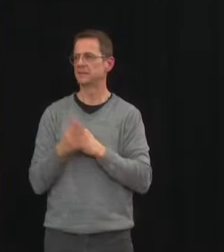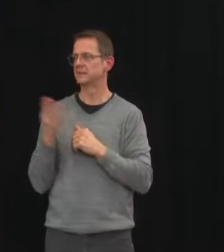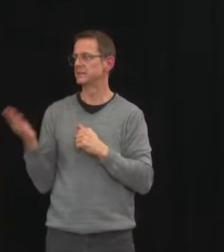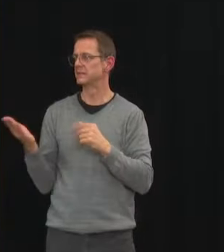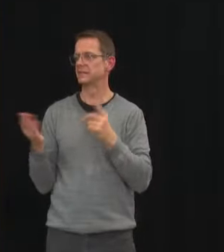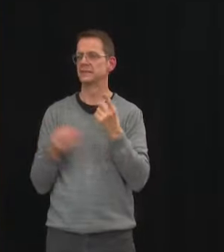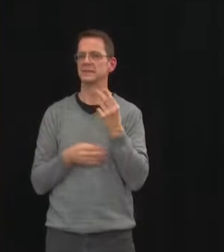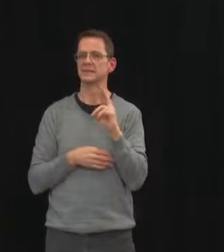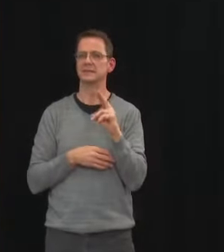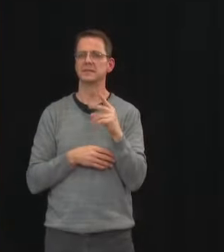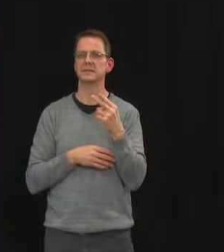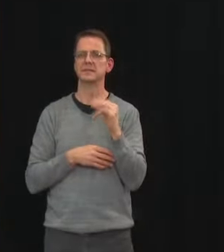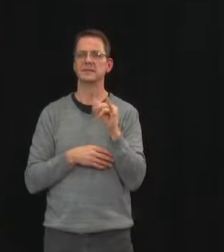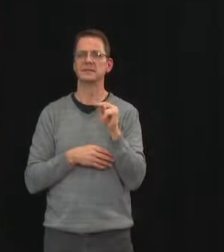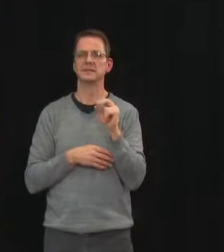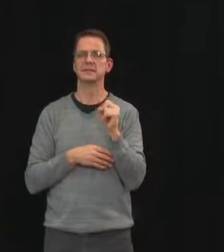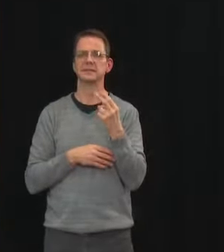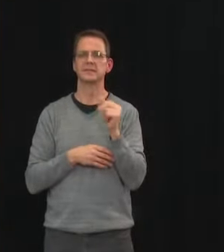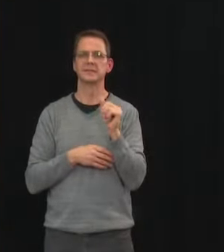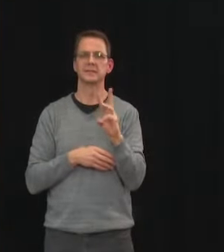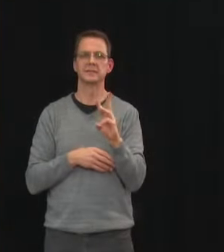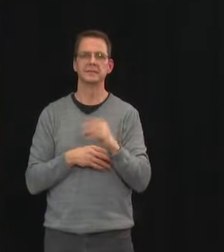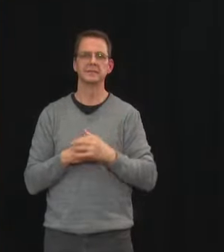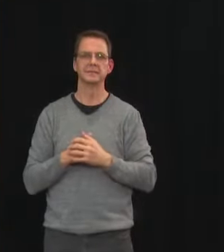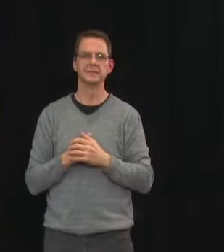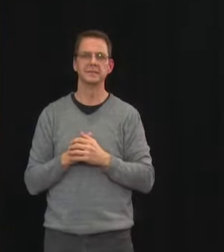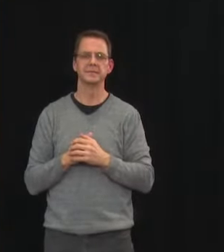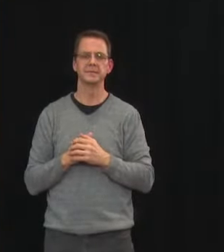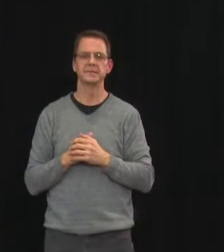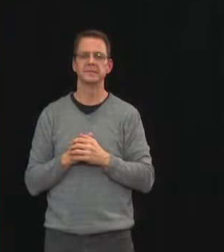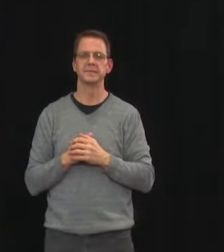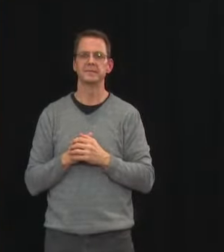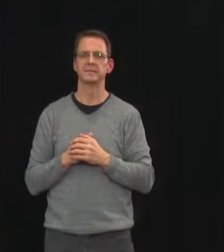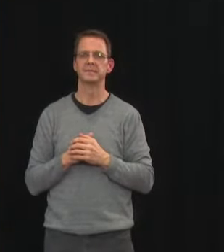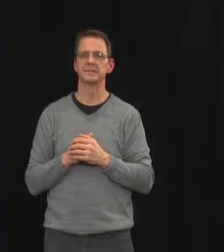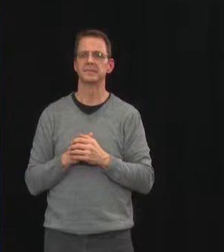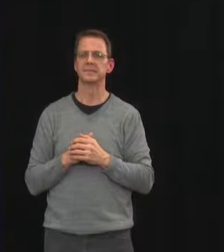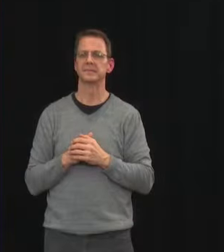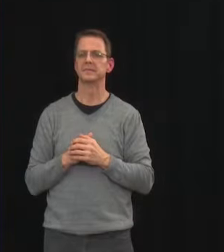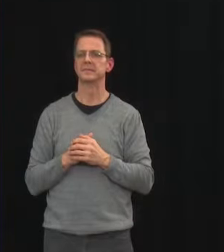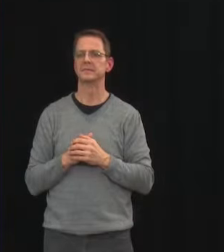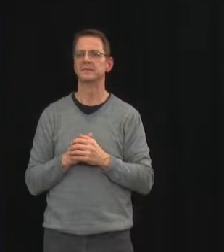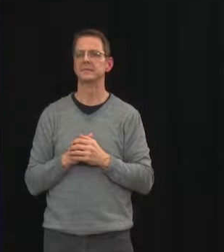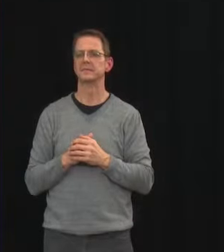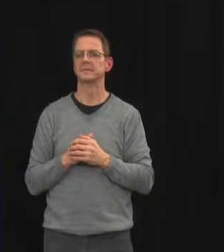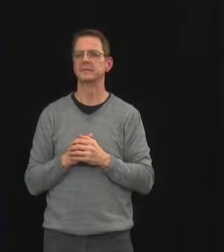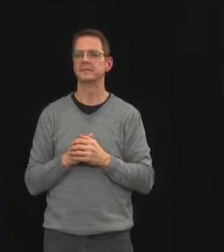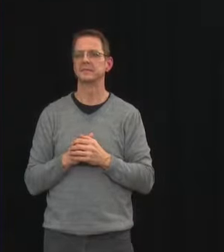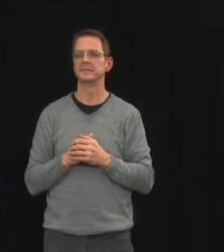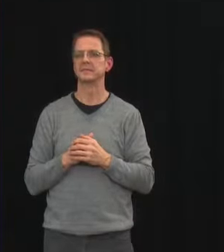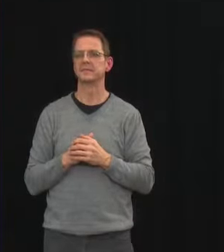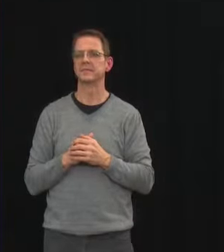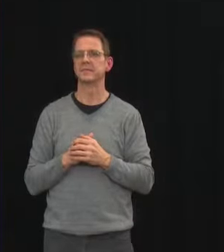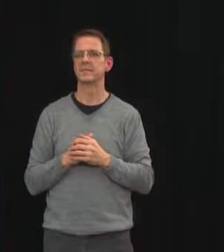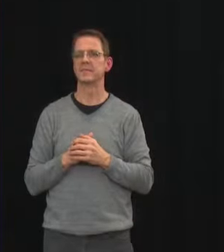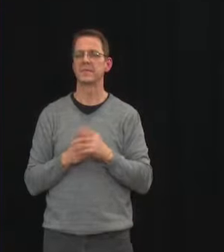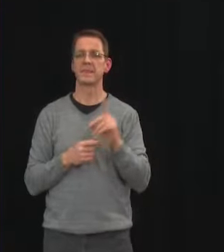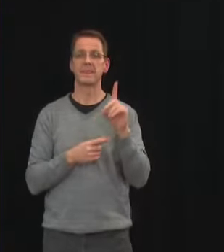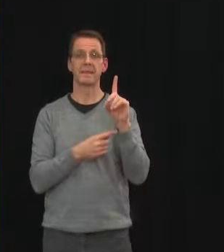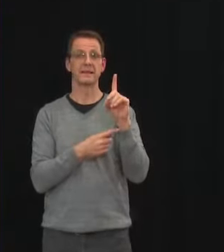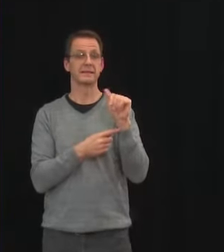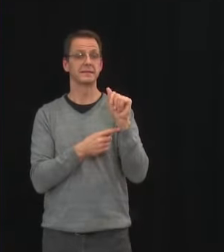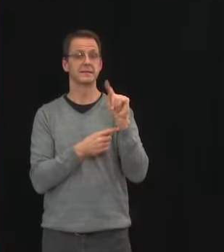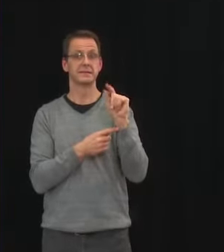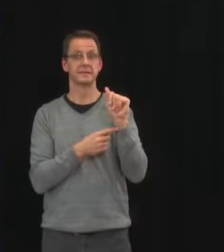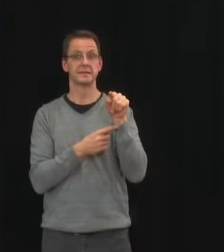specifically about the uh release of information on sector specific transmission we have been working with our analytics team